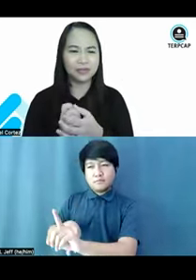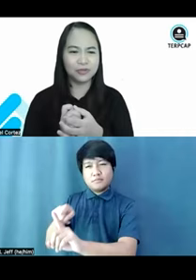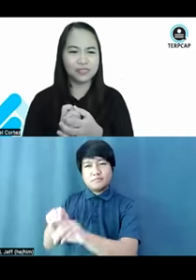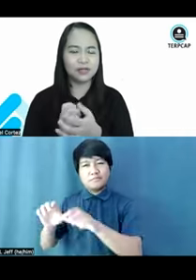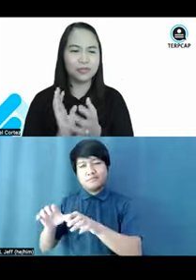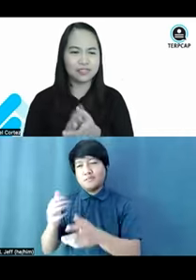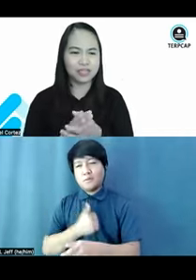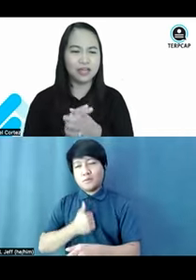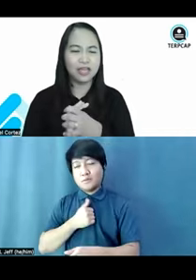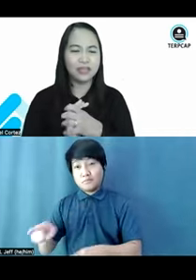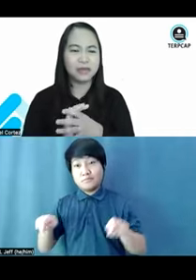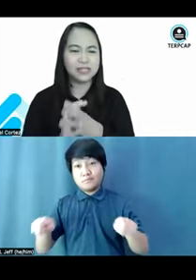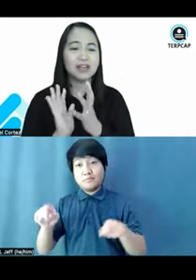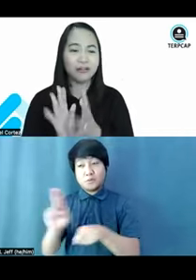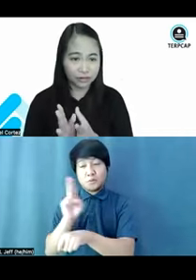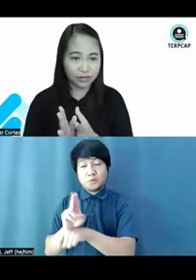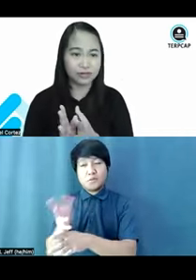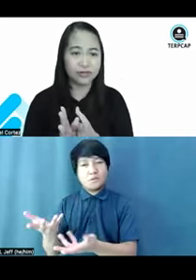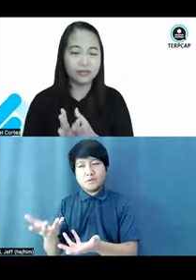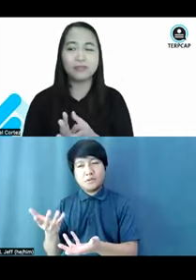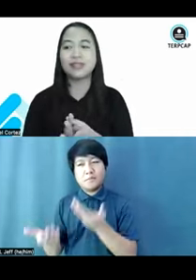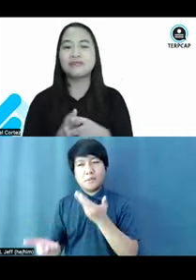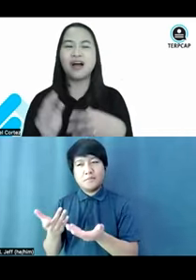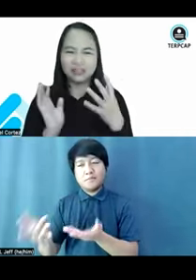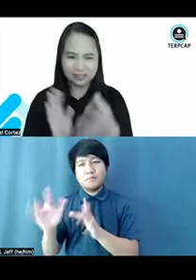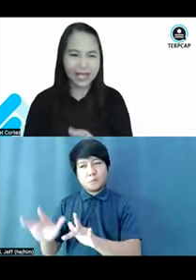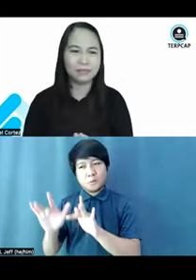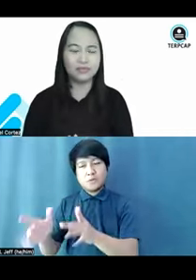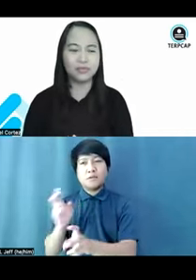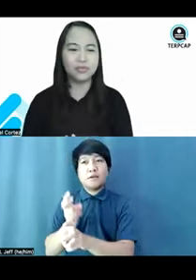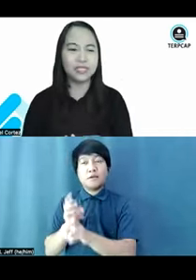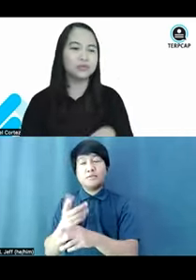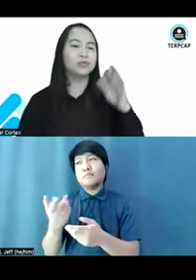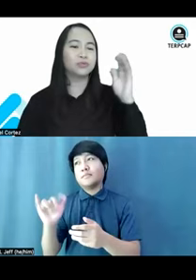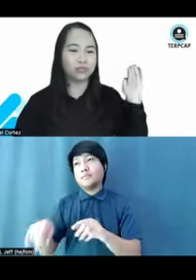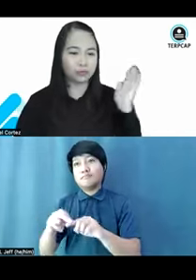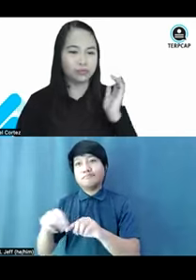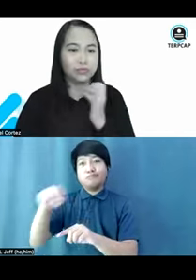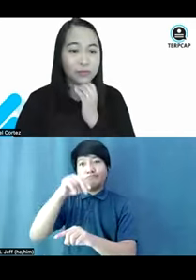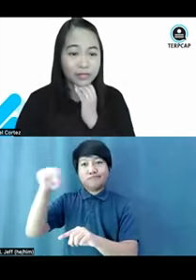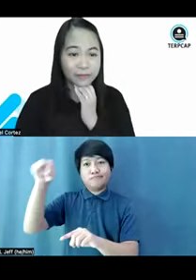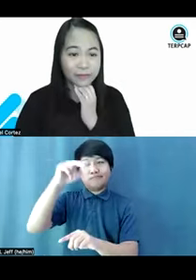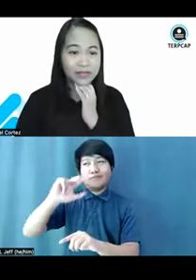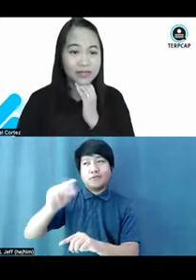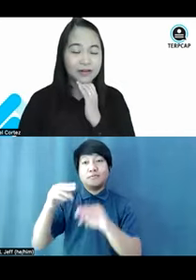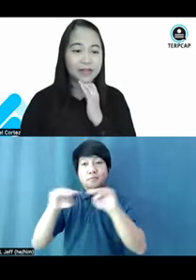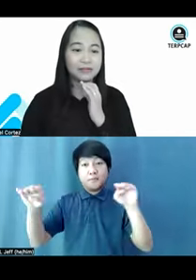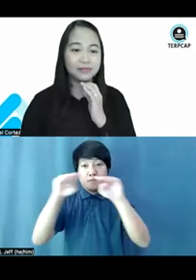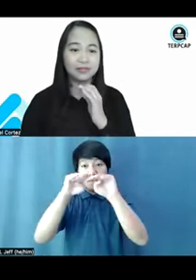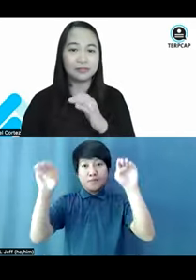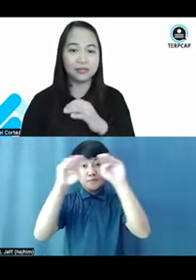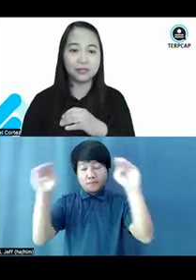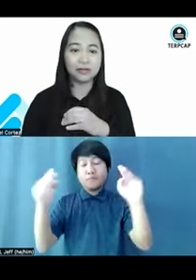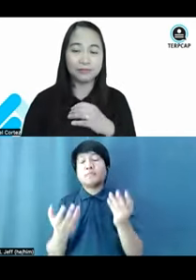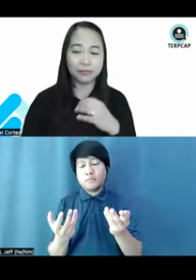hey, you're using a wheelchair, you might suffer, you might have a hard time if you would need to go to the third floor, right?